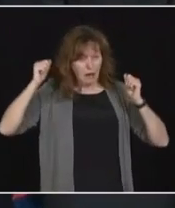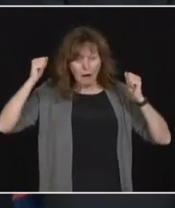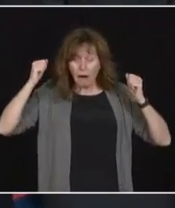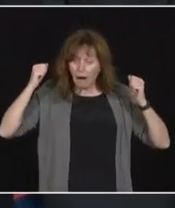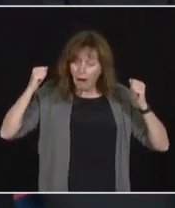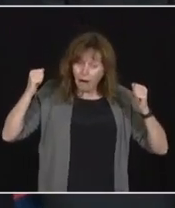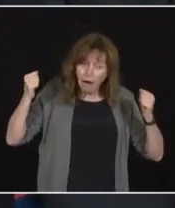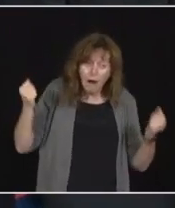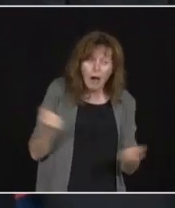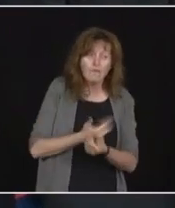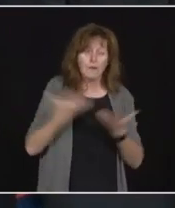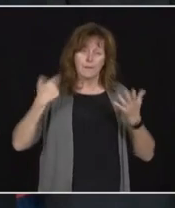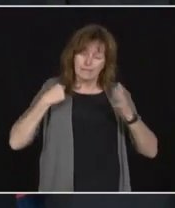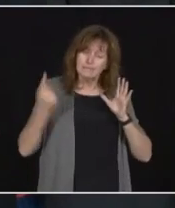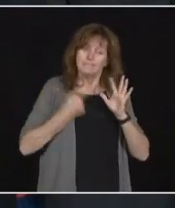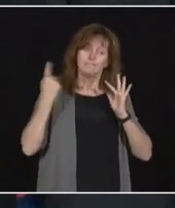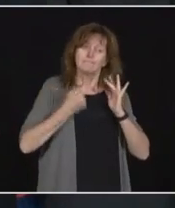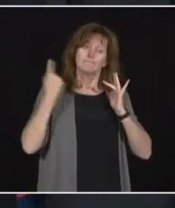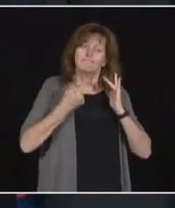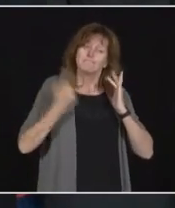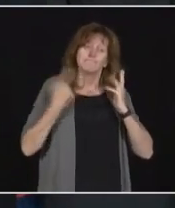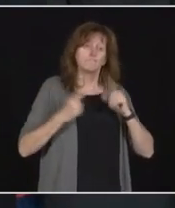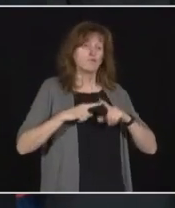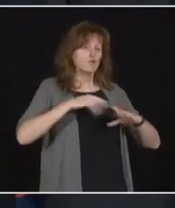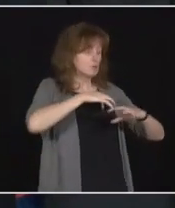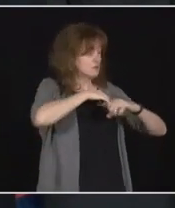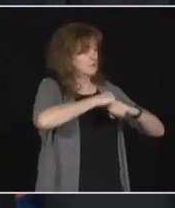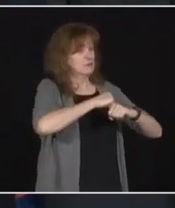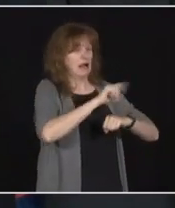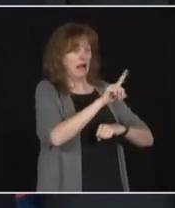long-term care homes. And if it was just Ontario,